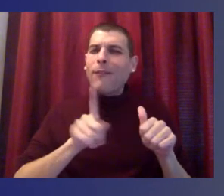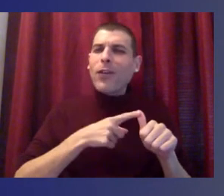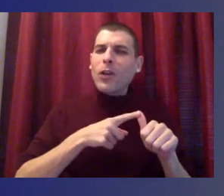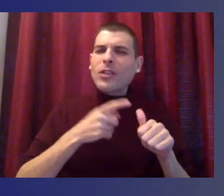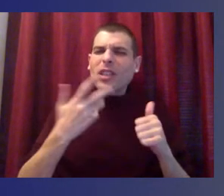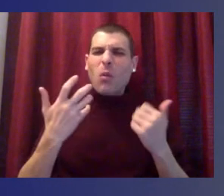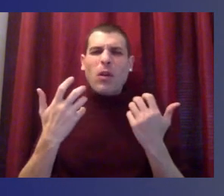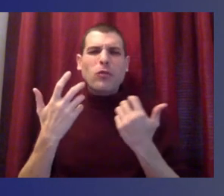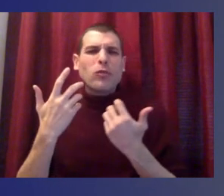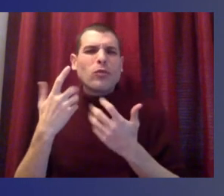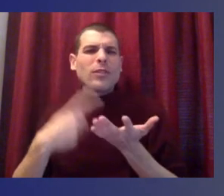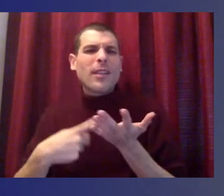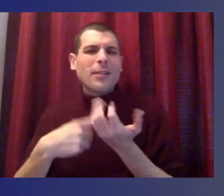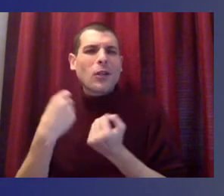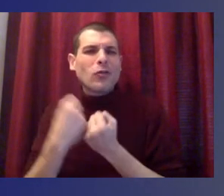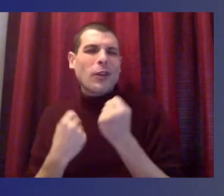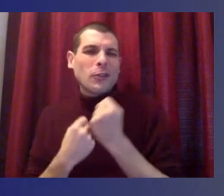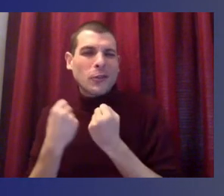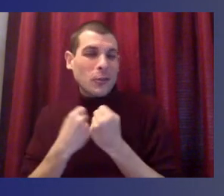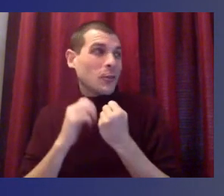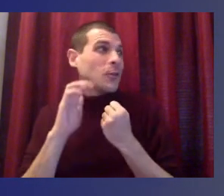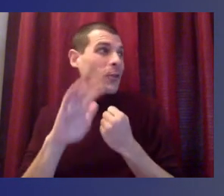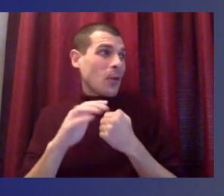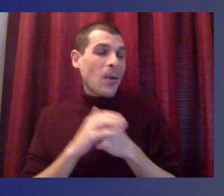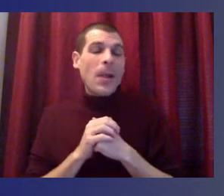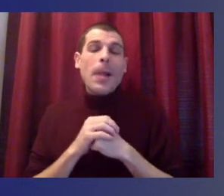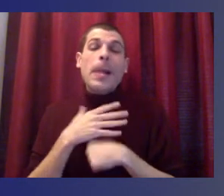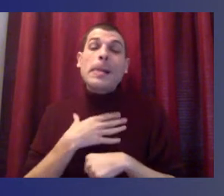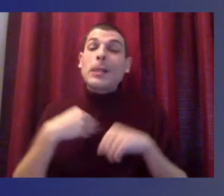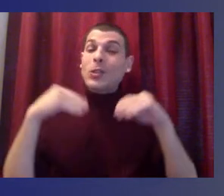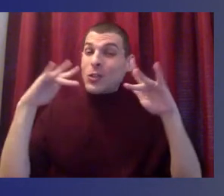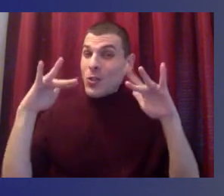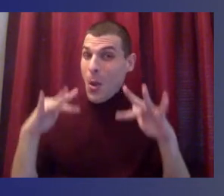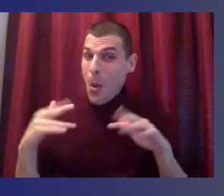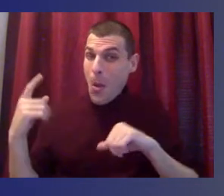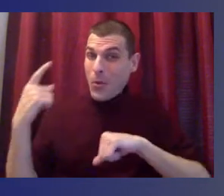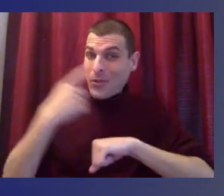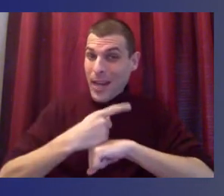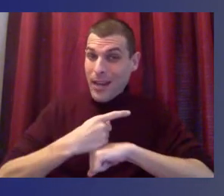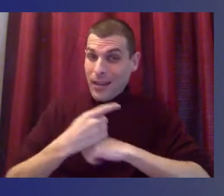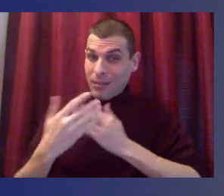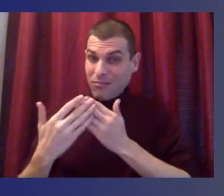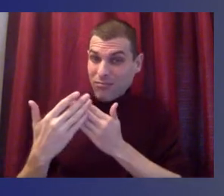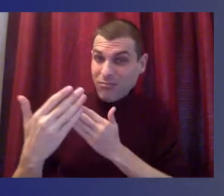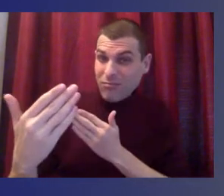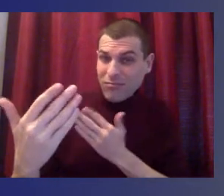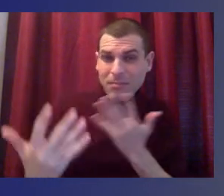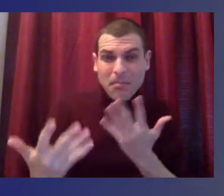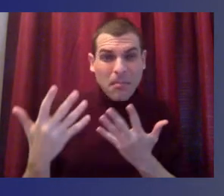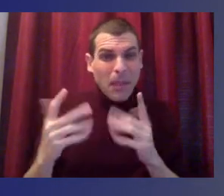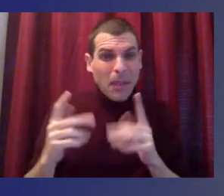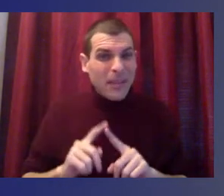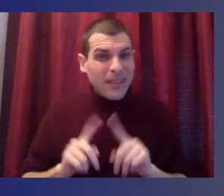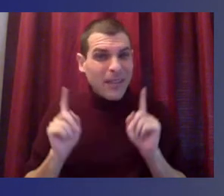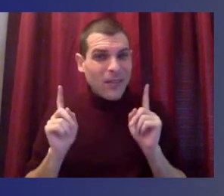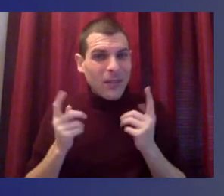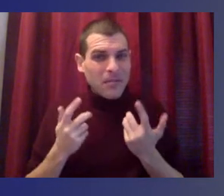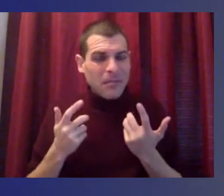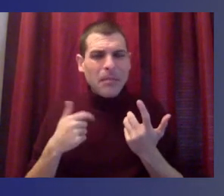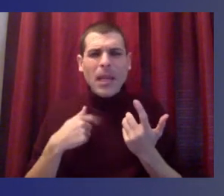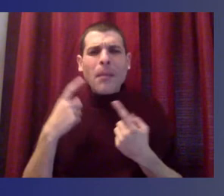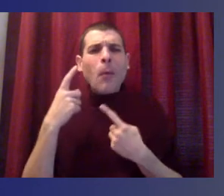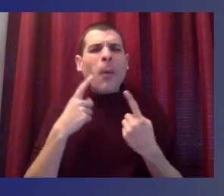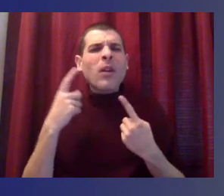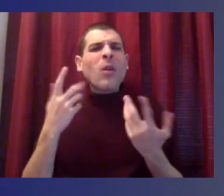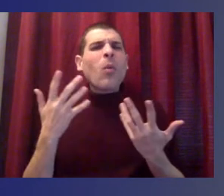that school days, my snow days, sorry, may look differently as we move forward, but wanted to hear what else should be left sort of on the cutting